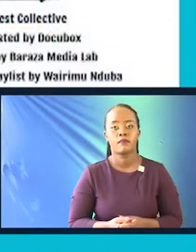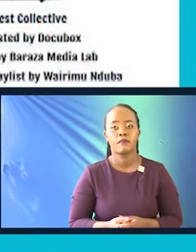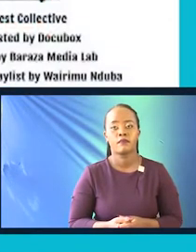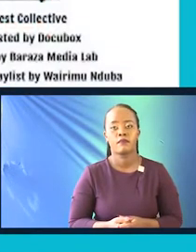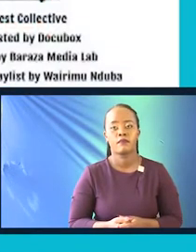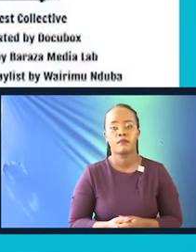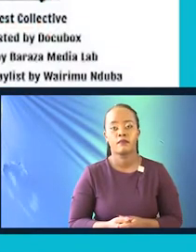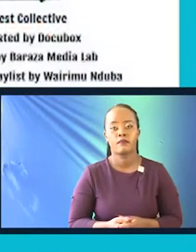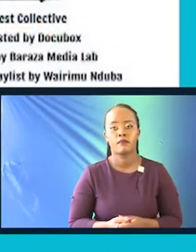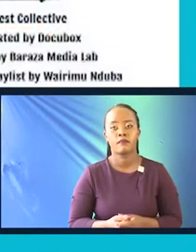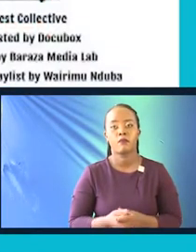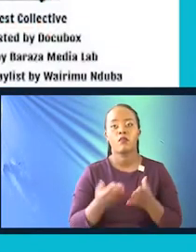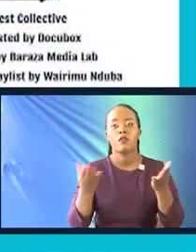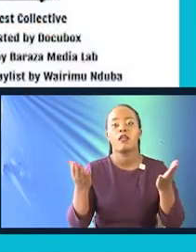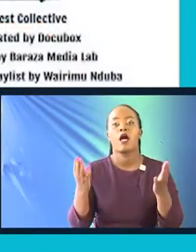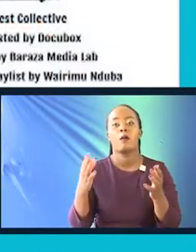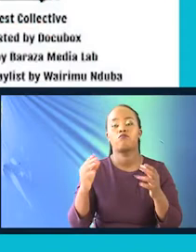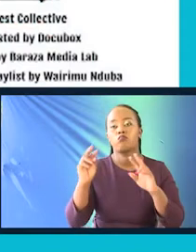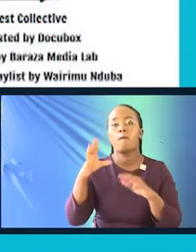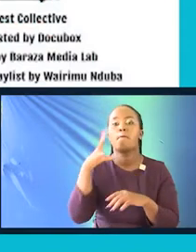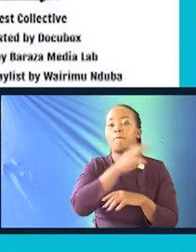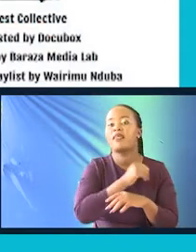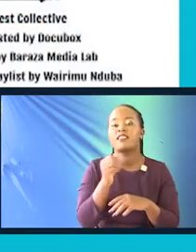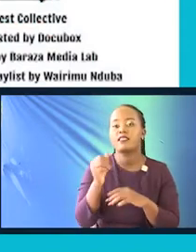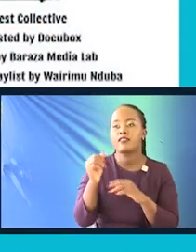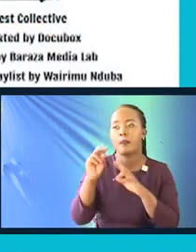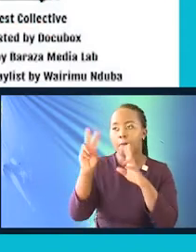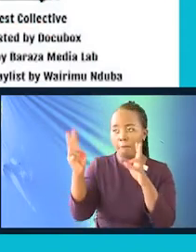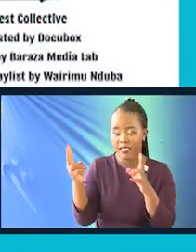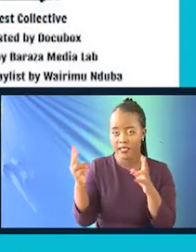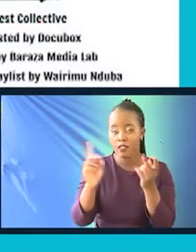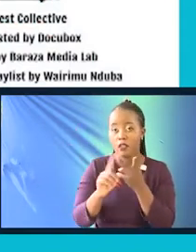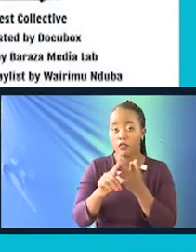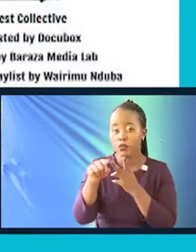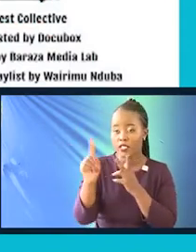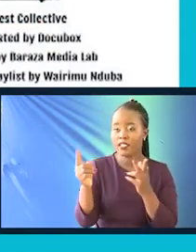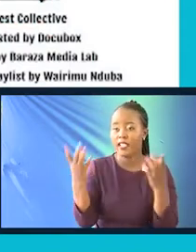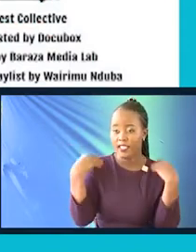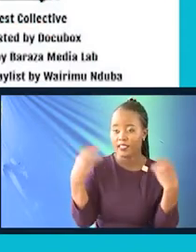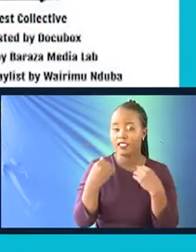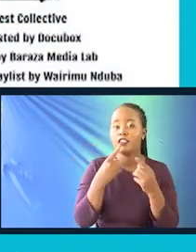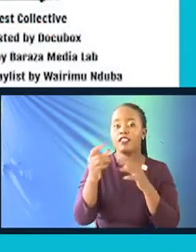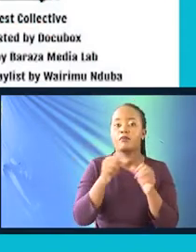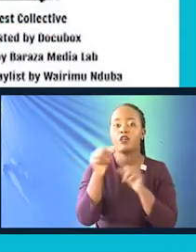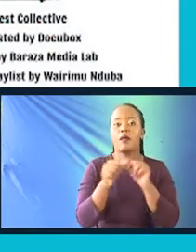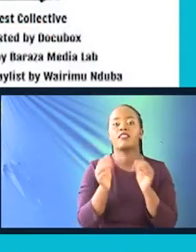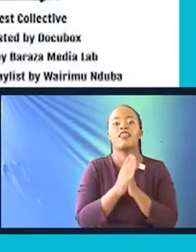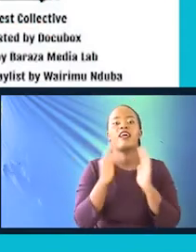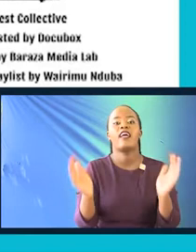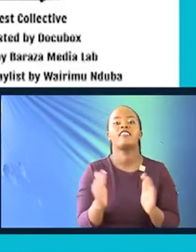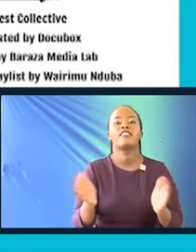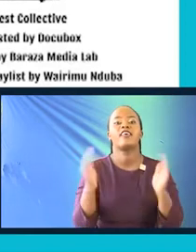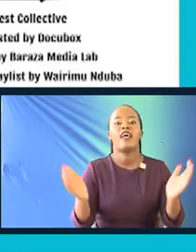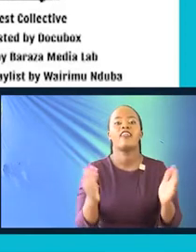She's speaking too many. Boom. Yes, so the missing bits, you can see that on your screens, and that's the exercise that I just spoke about that we're encouraging members of